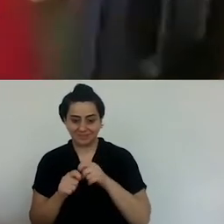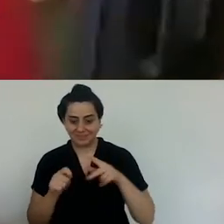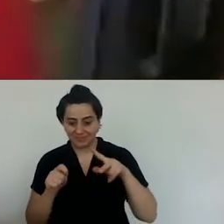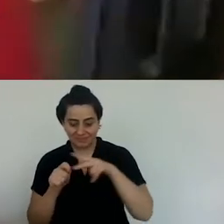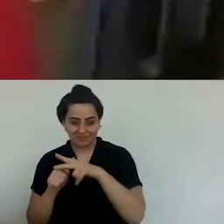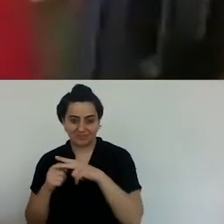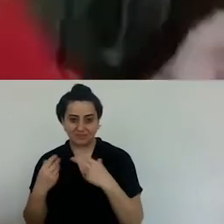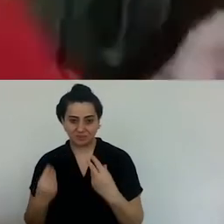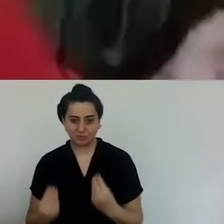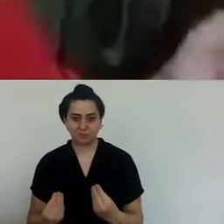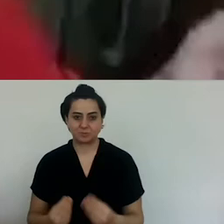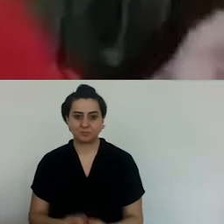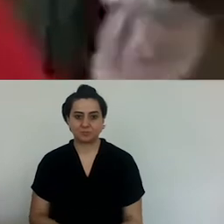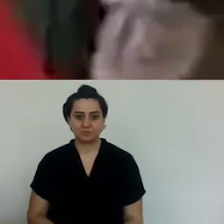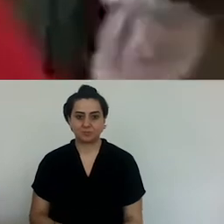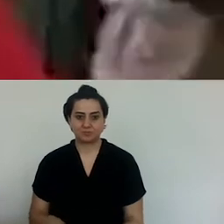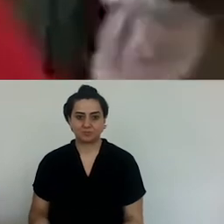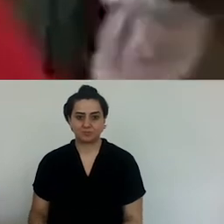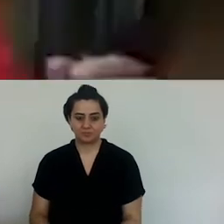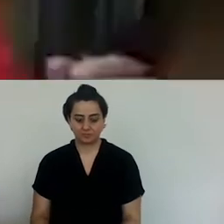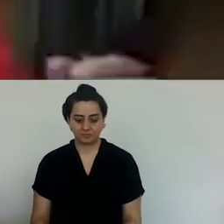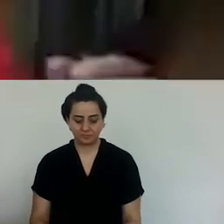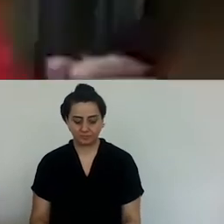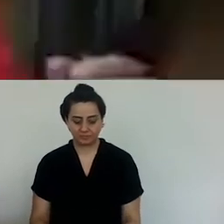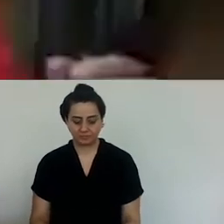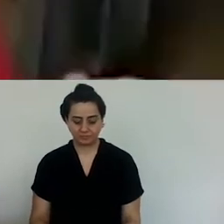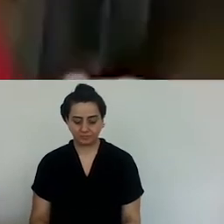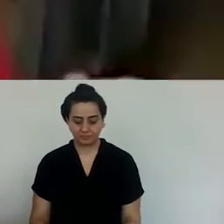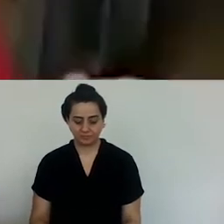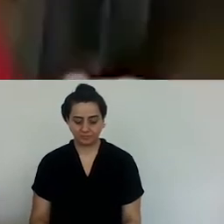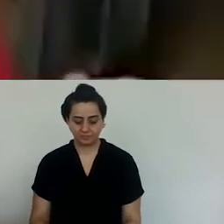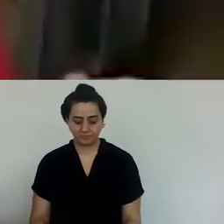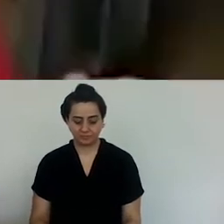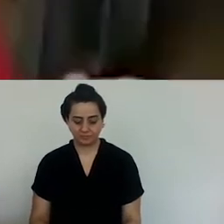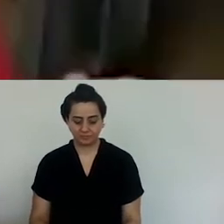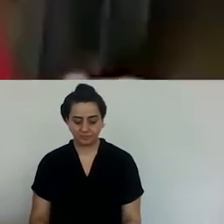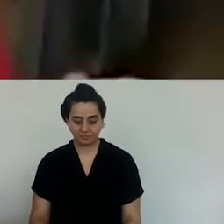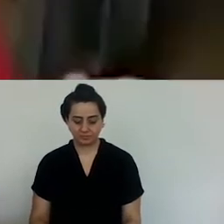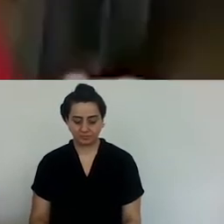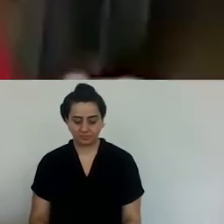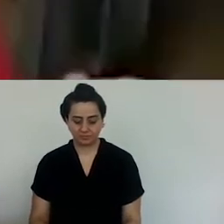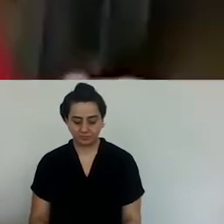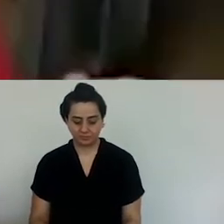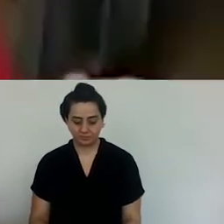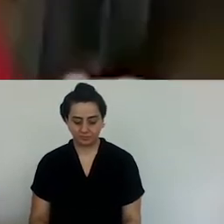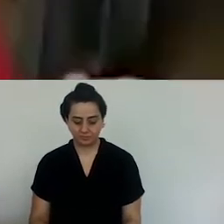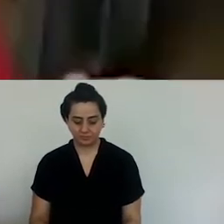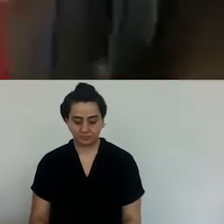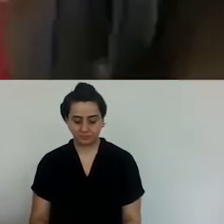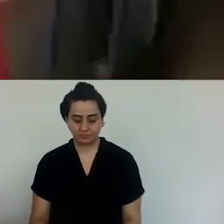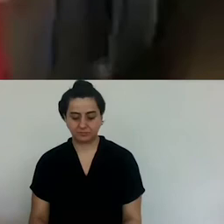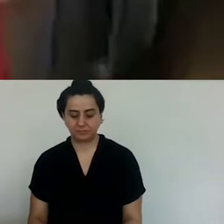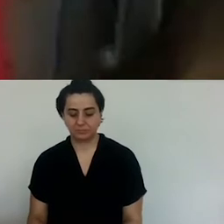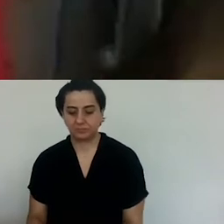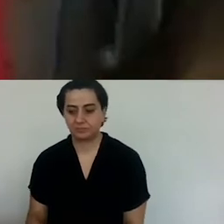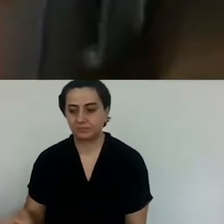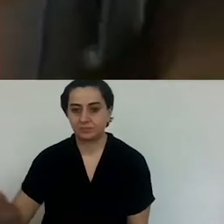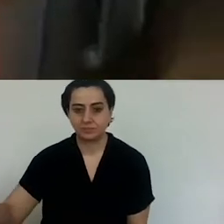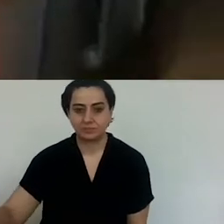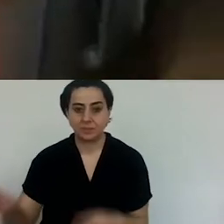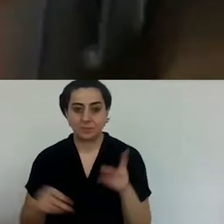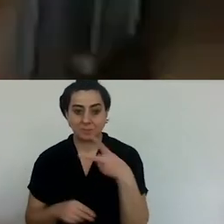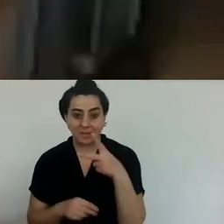hammers would be used so that their lids wouldn't cut.